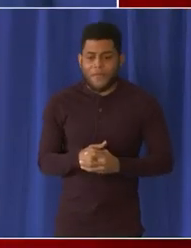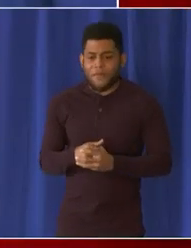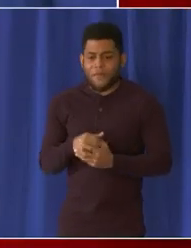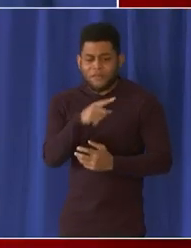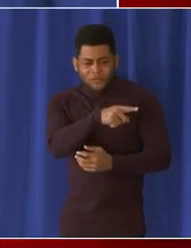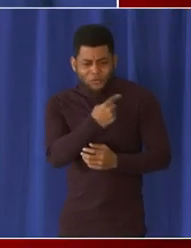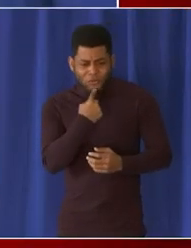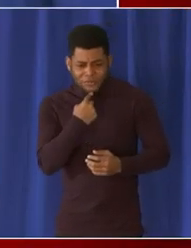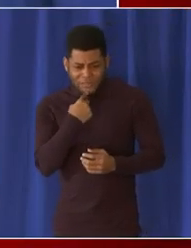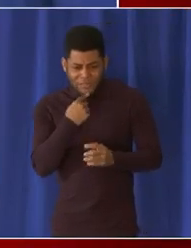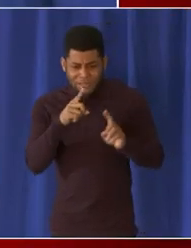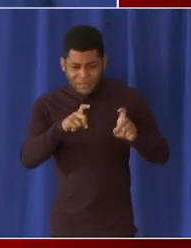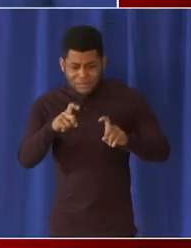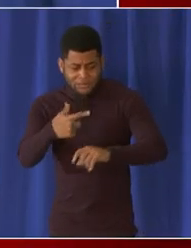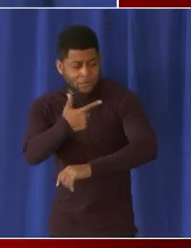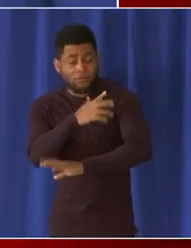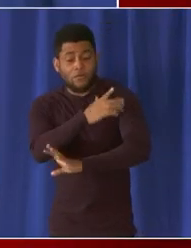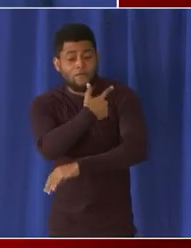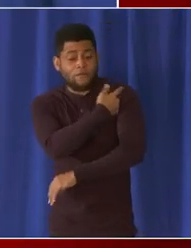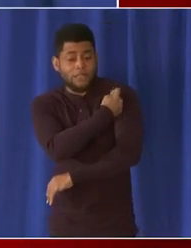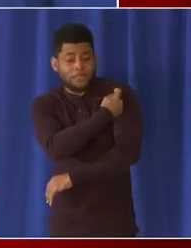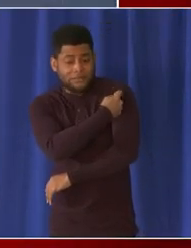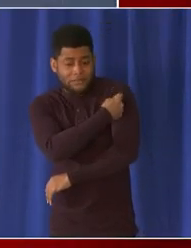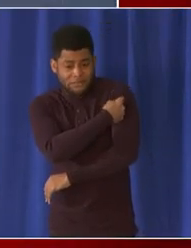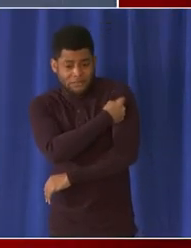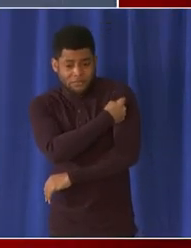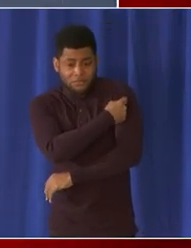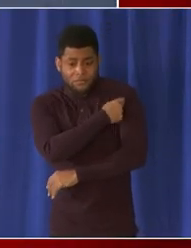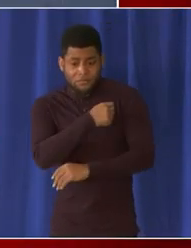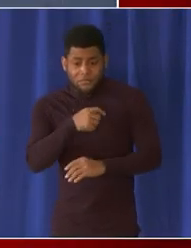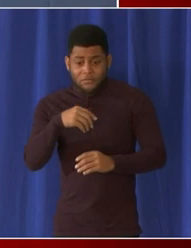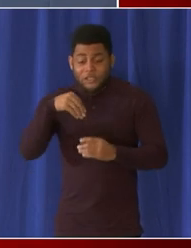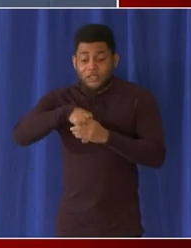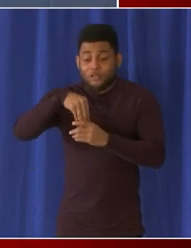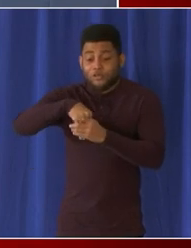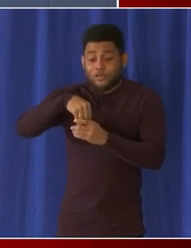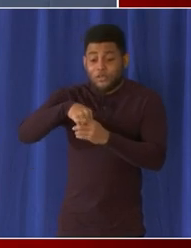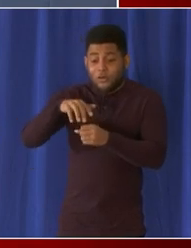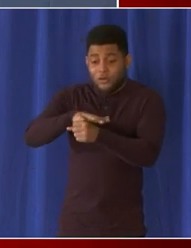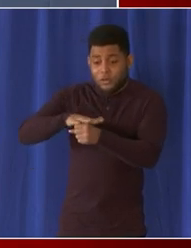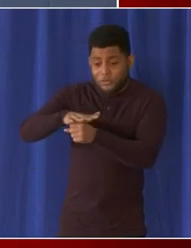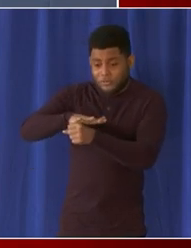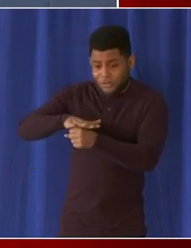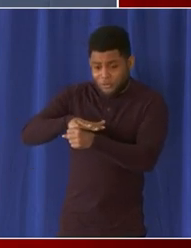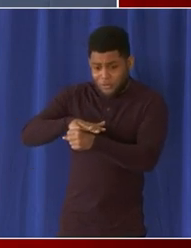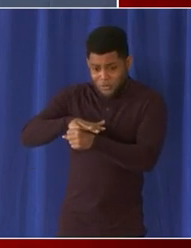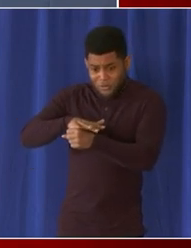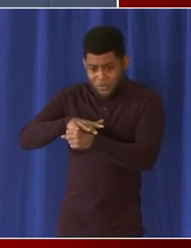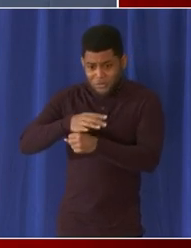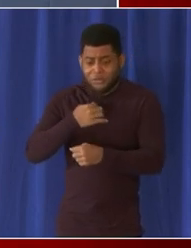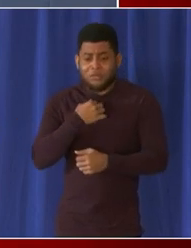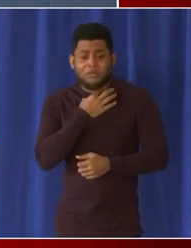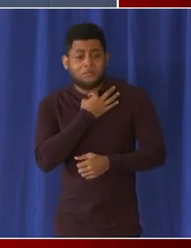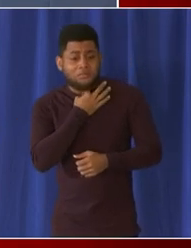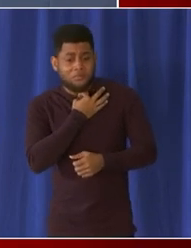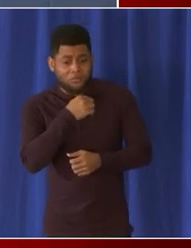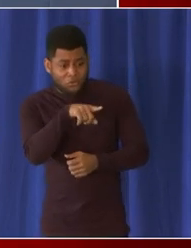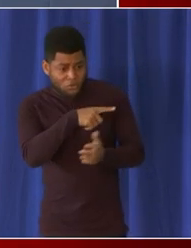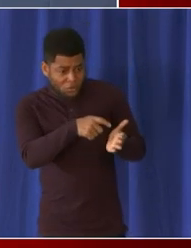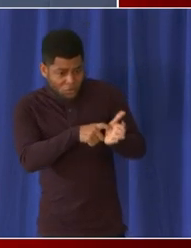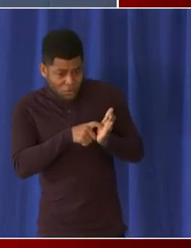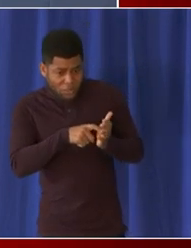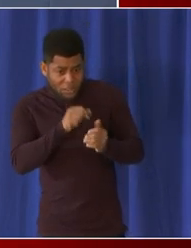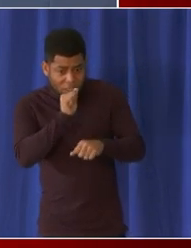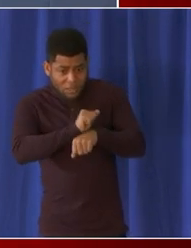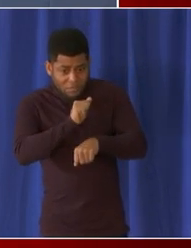i believe friday or saturday is there saturday thank you uh is there any uh consideration or thought of requiring employees to also be vaccinated